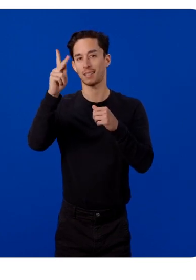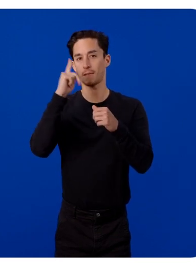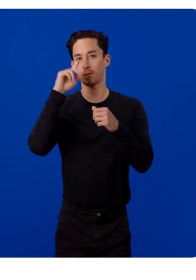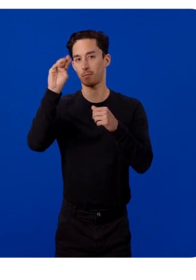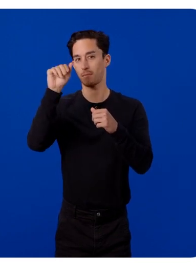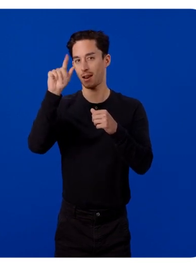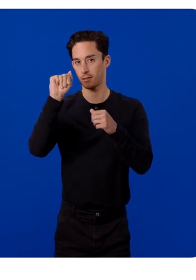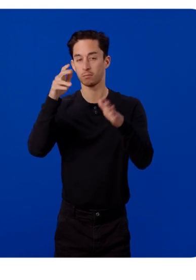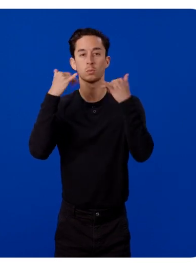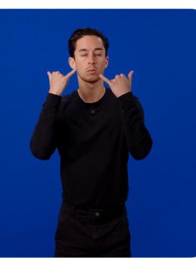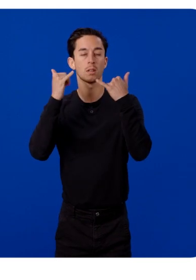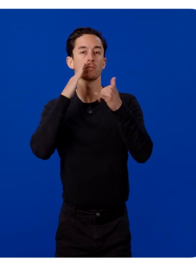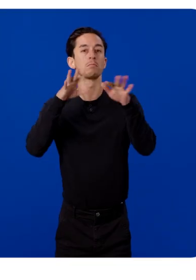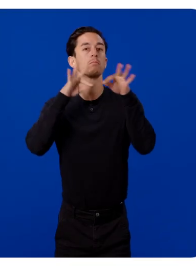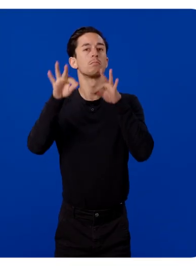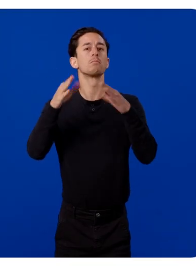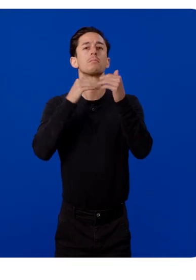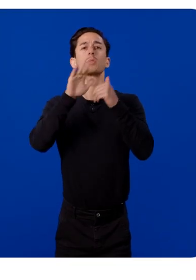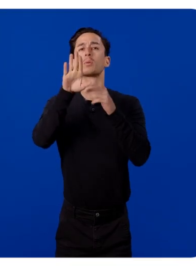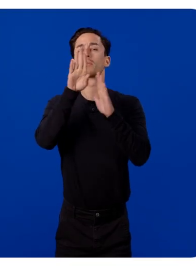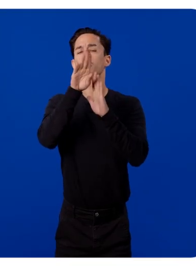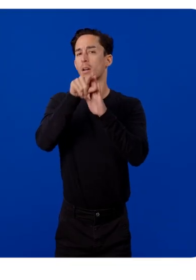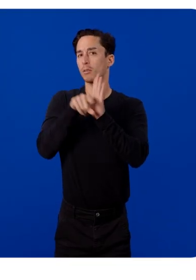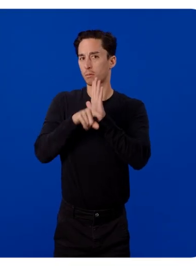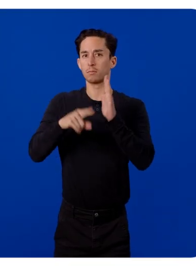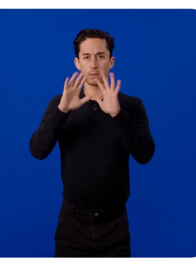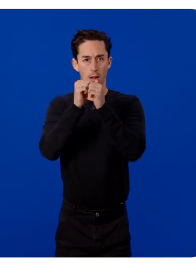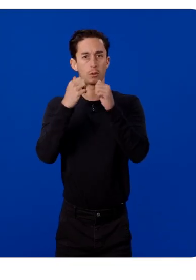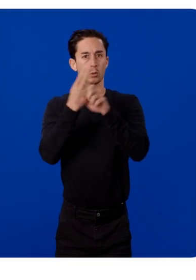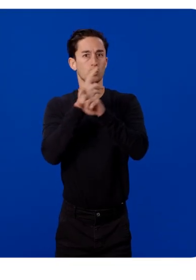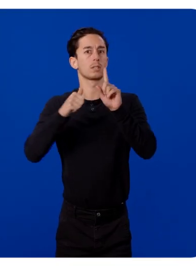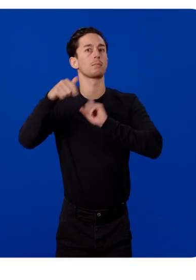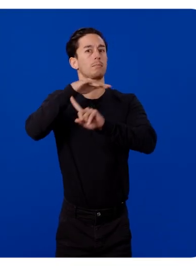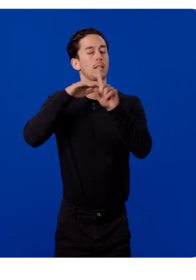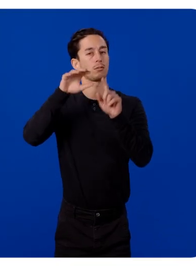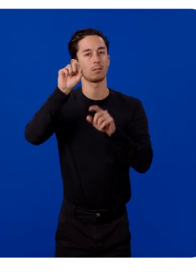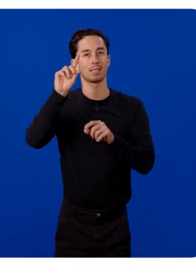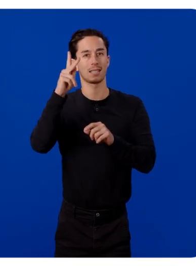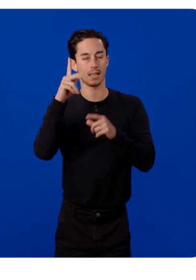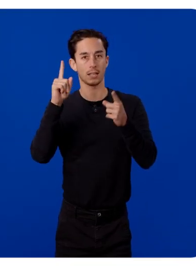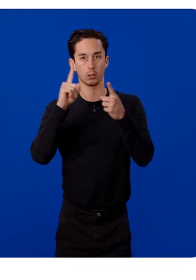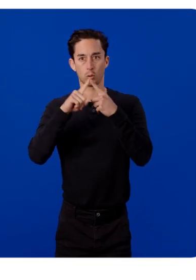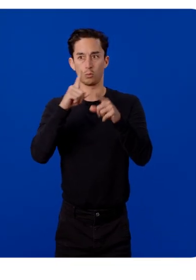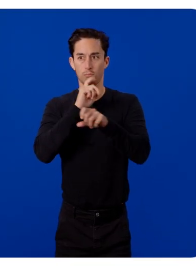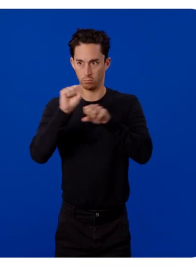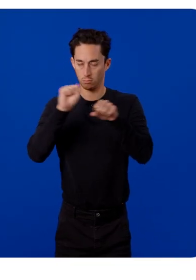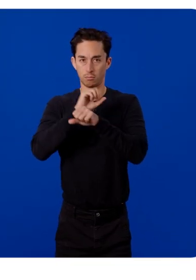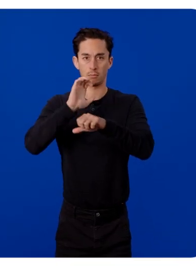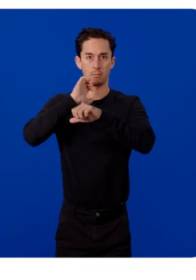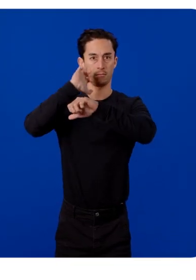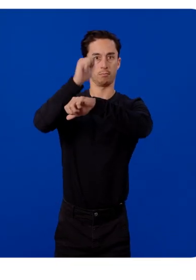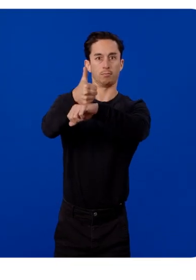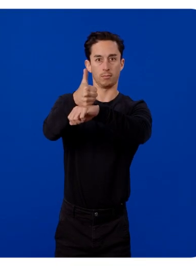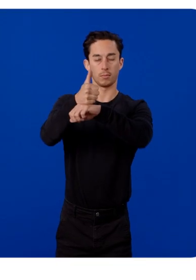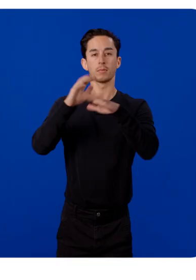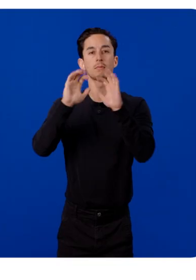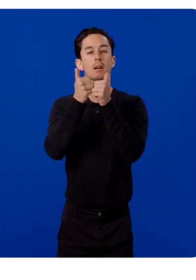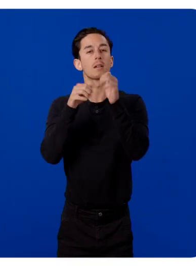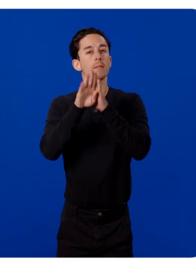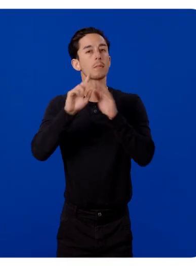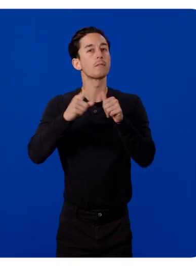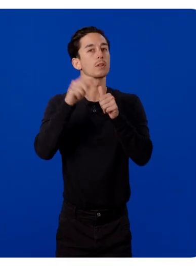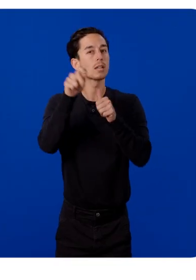of experience, can use Spatial SDK to bring your best ideas to life. I'll cover how to build your first app and some useful development workflows.